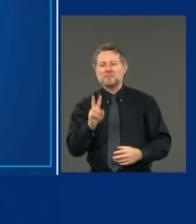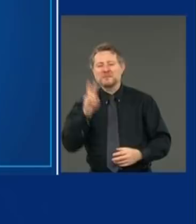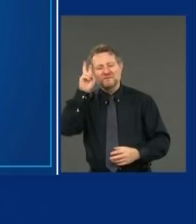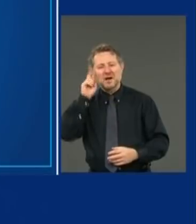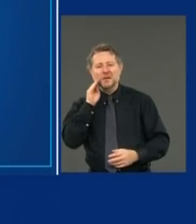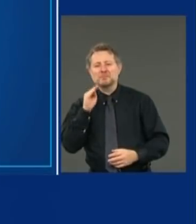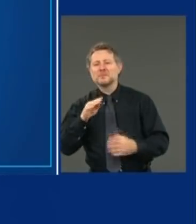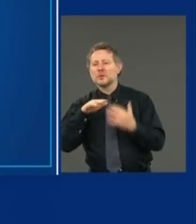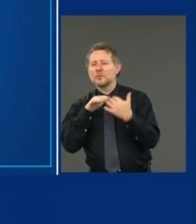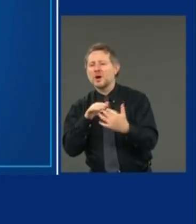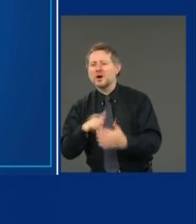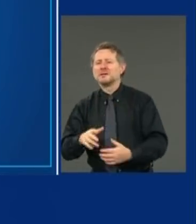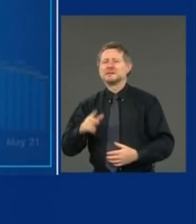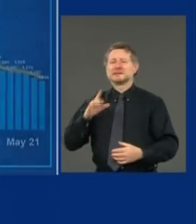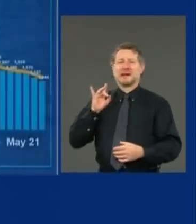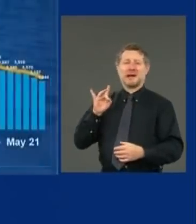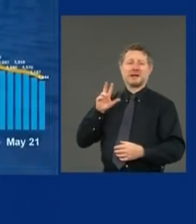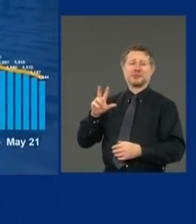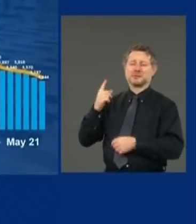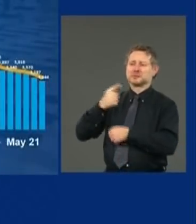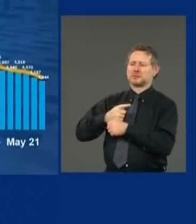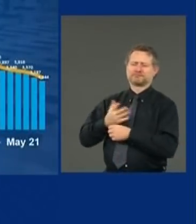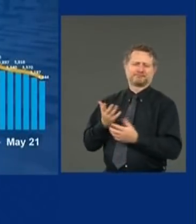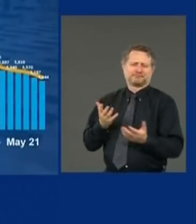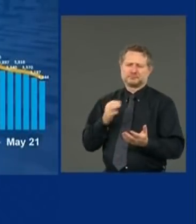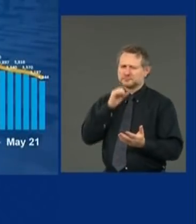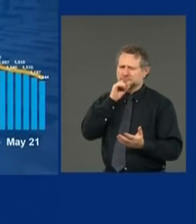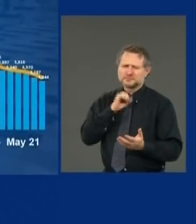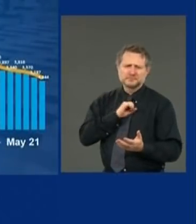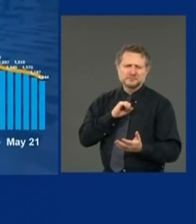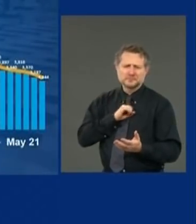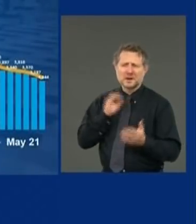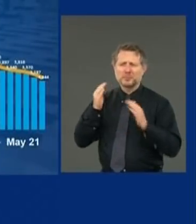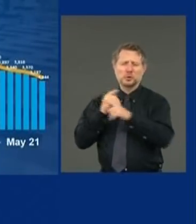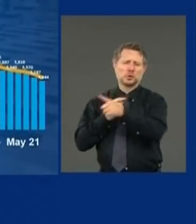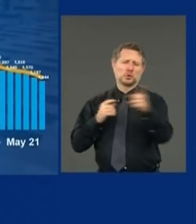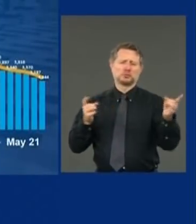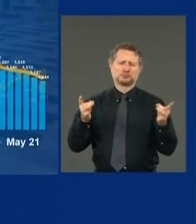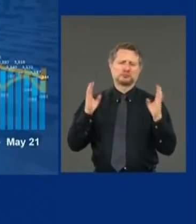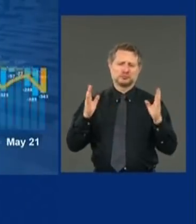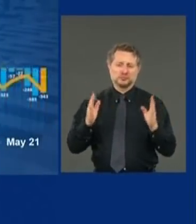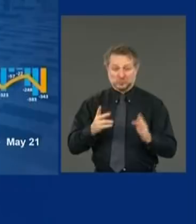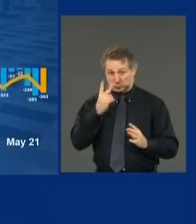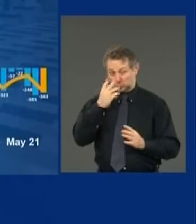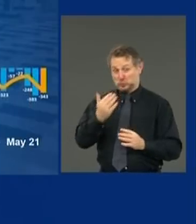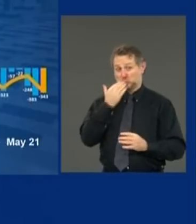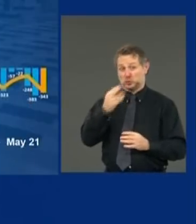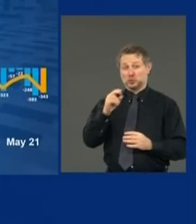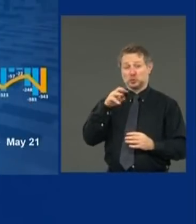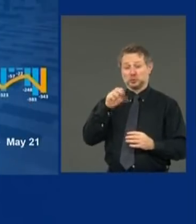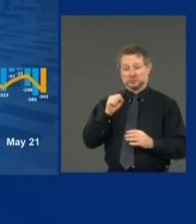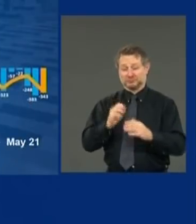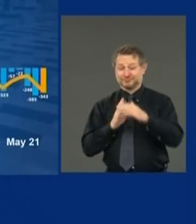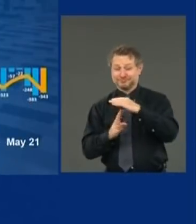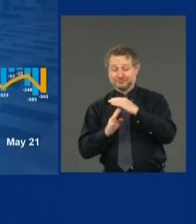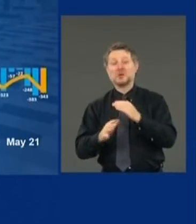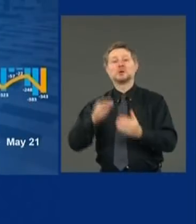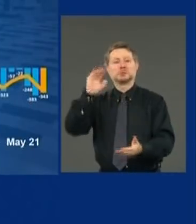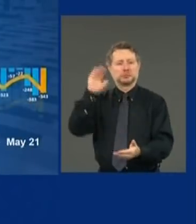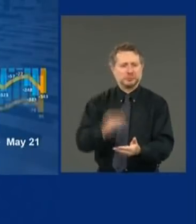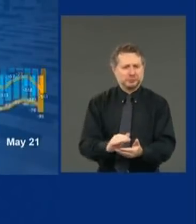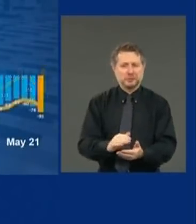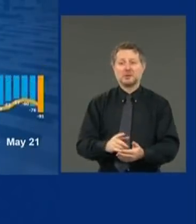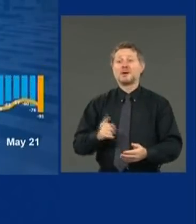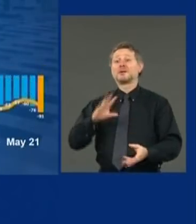it's nothing, tour of duty. News is good today. Hospitalizations are down. Net